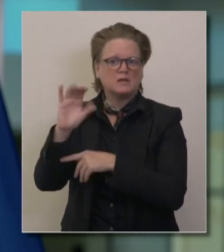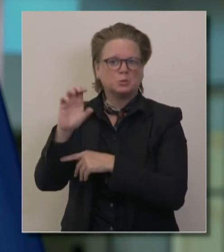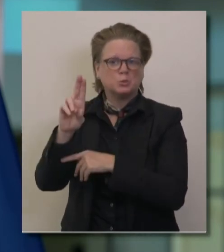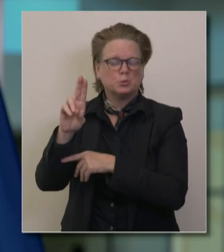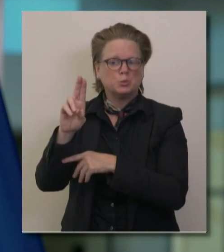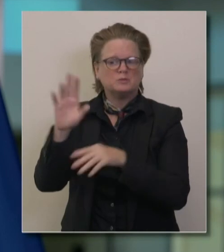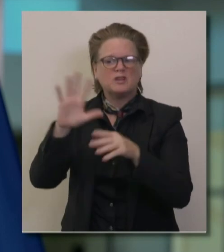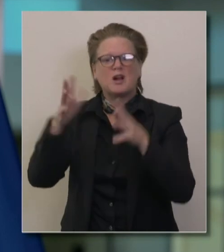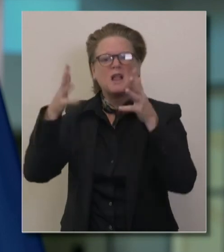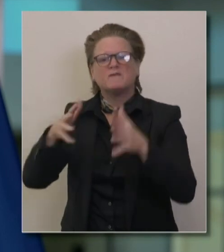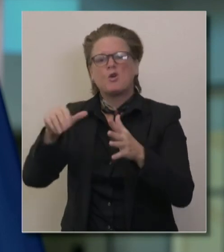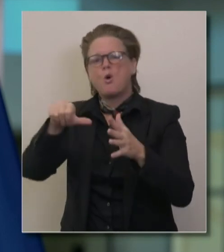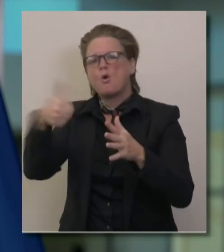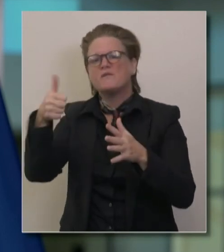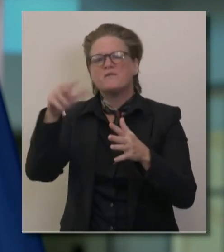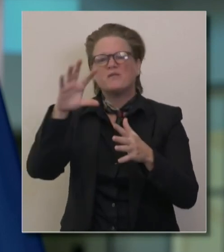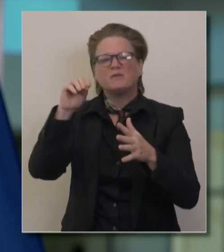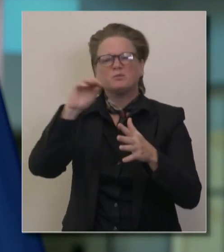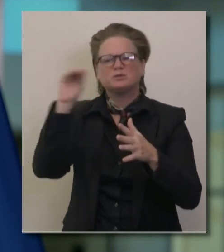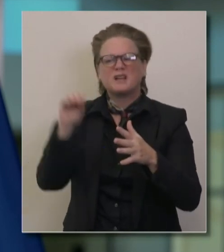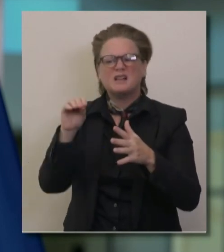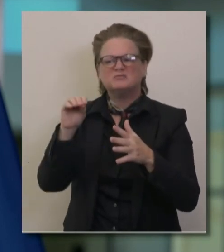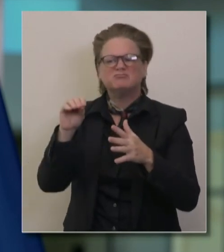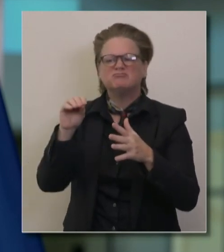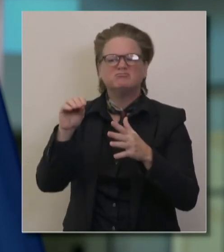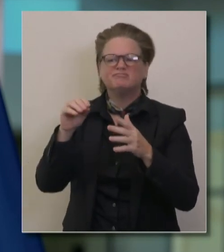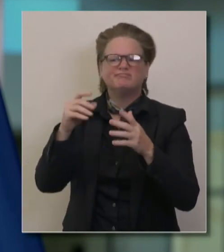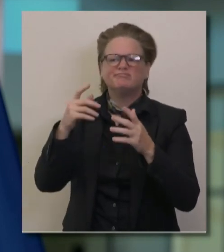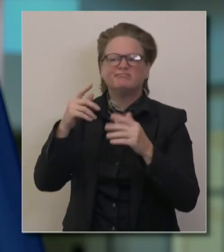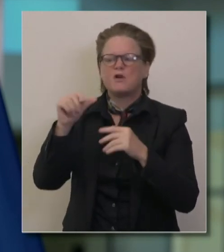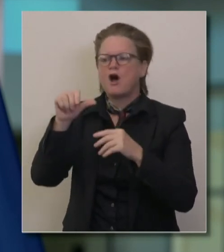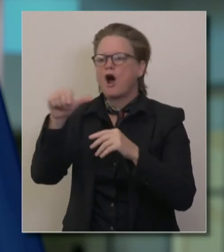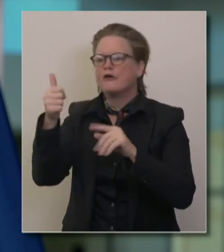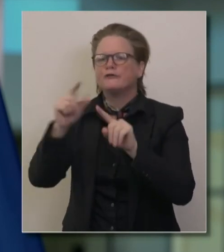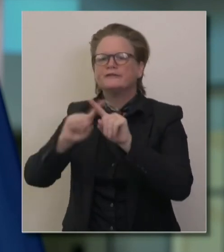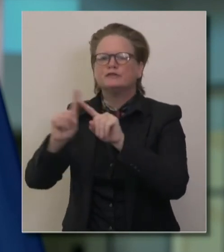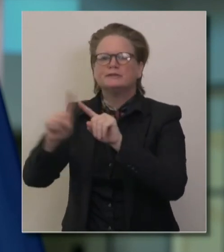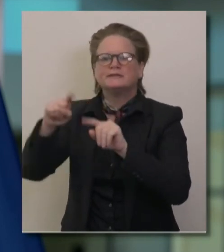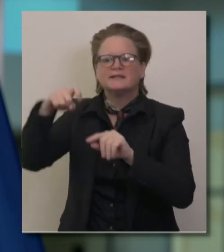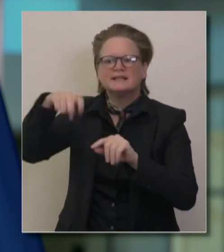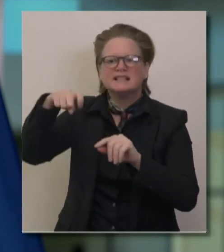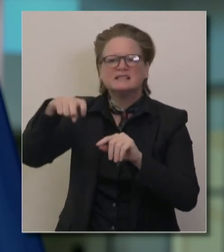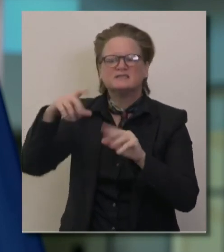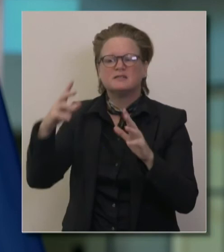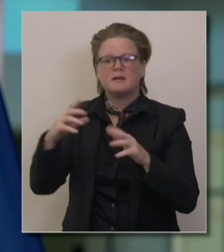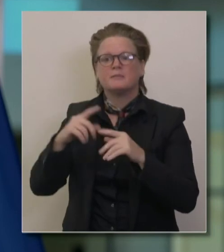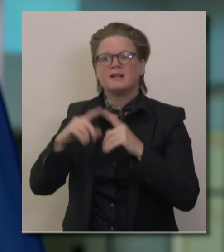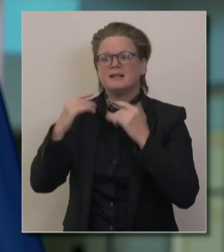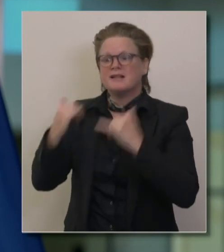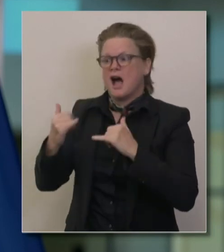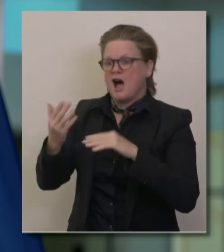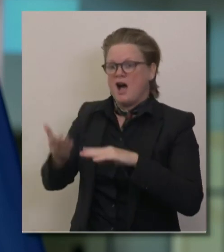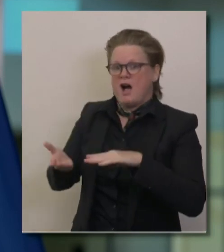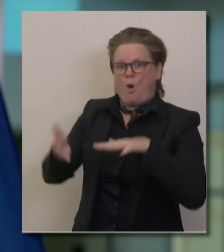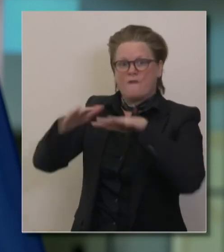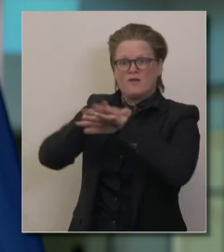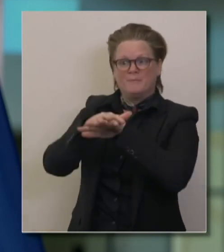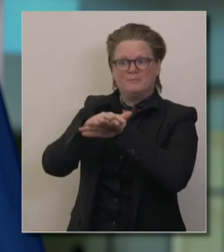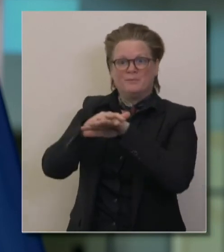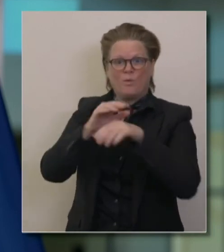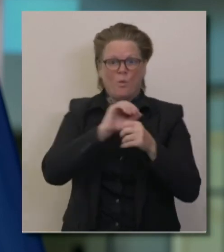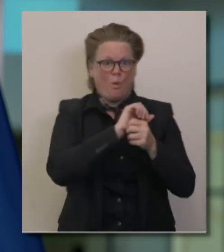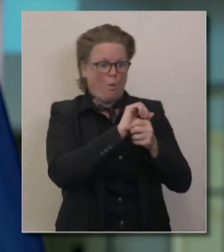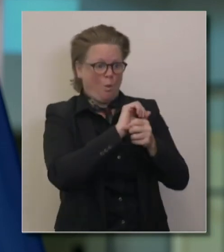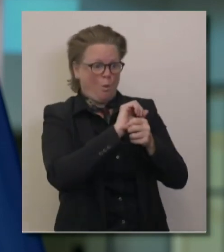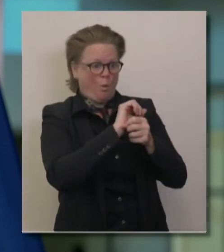set of beds that are available to treat people in this emergency for COVID. Another important point is at the peak of